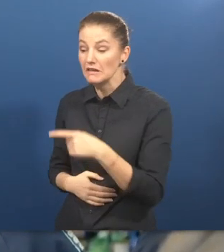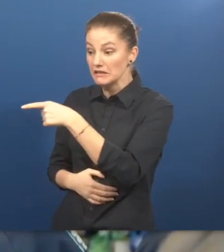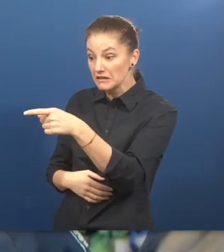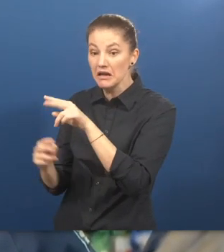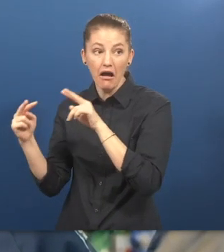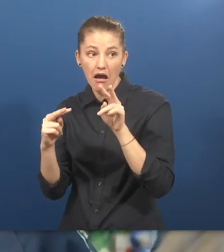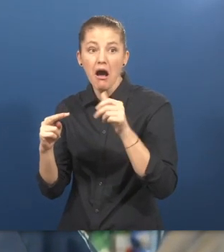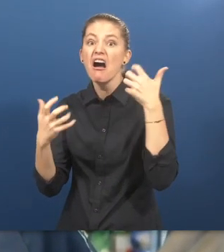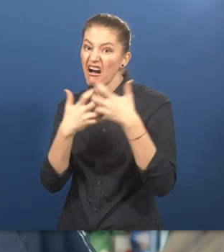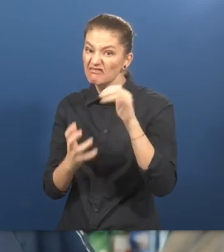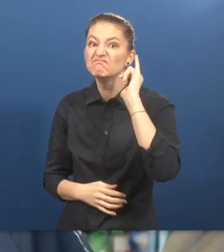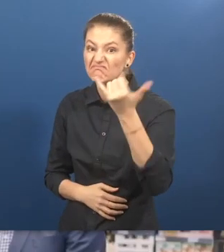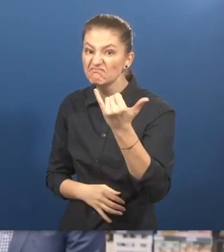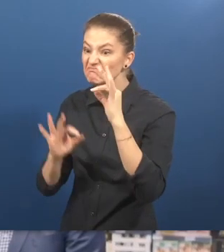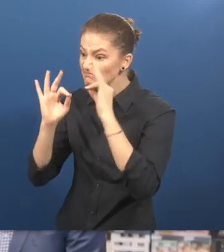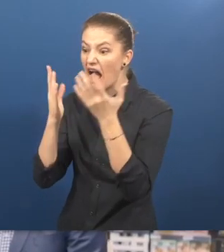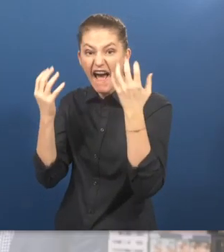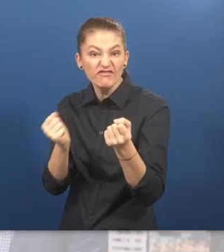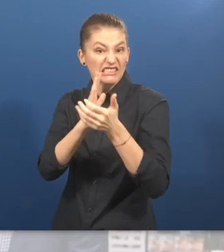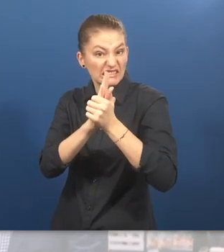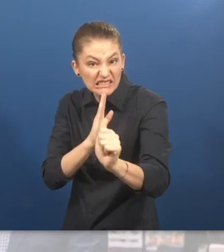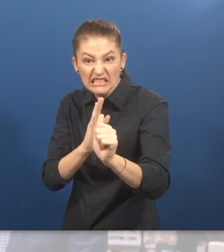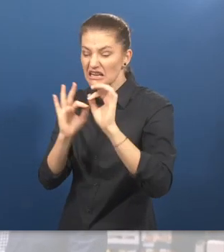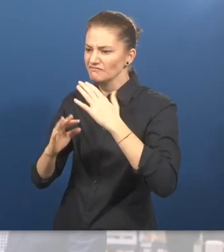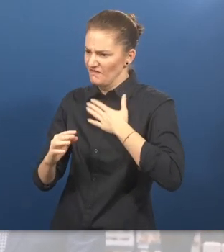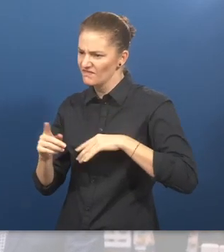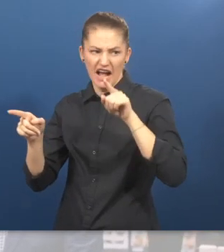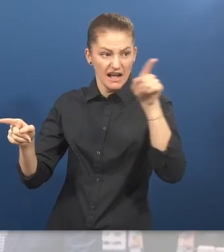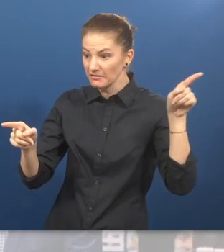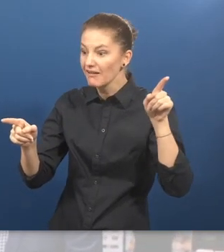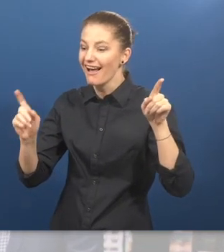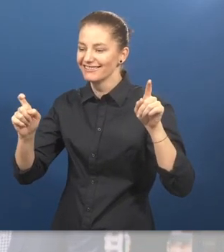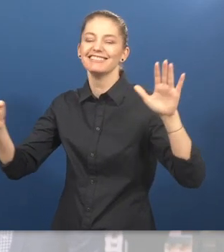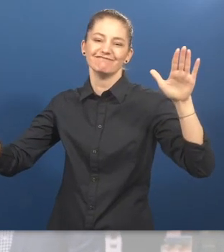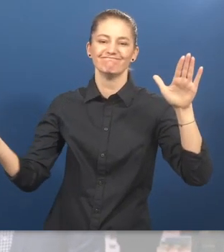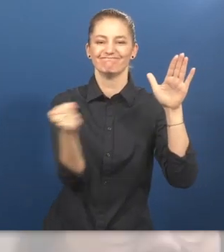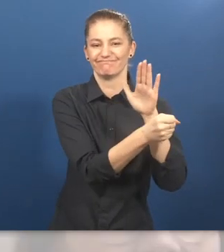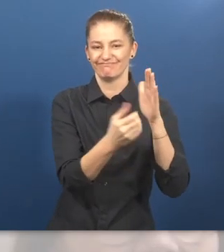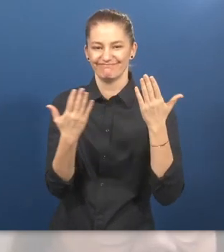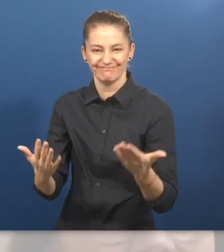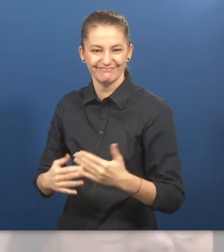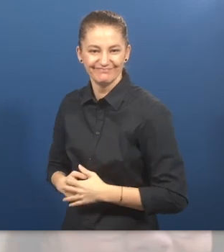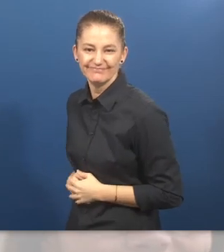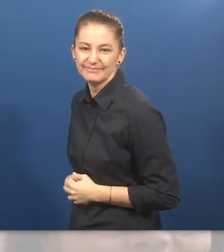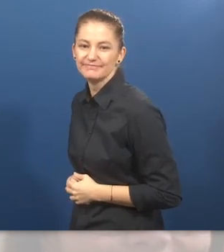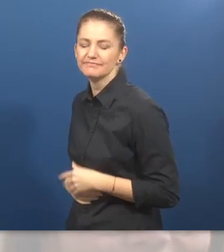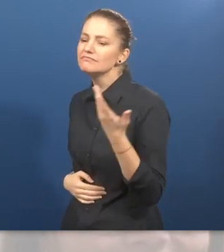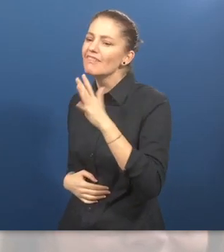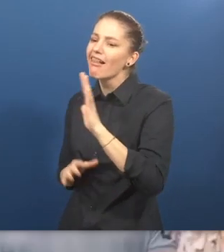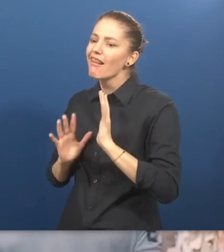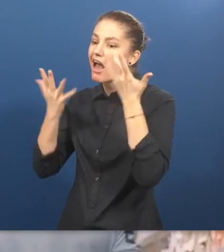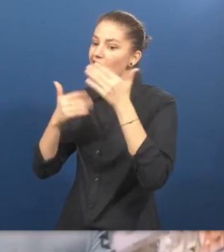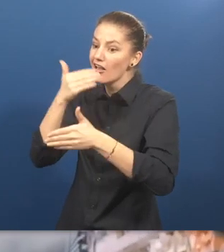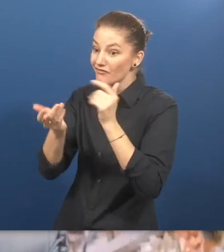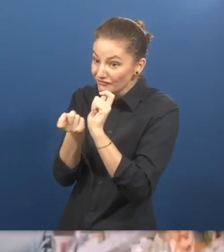wanted in many companies. How did this solution change your life? Jan Fleming Carstensen.